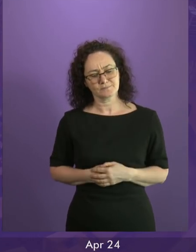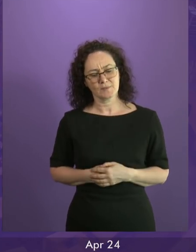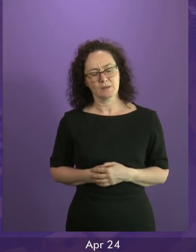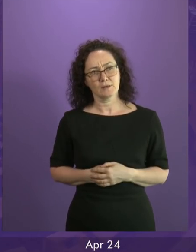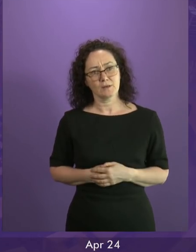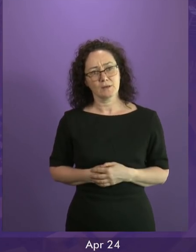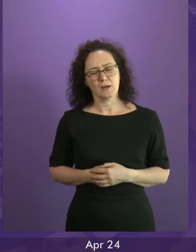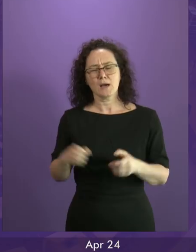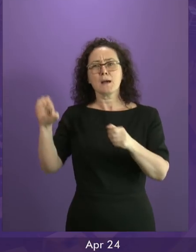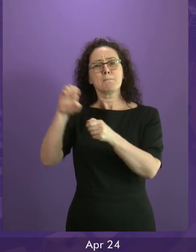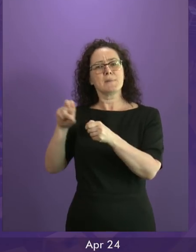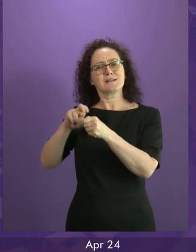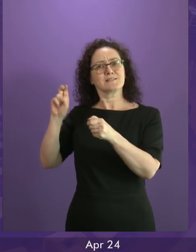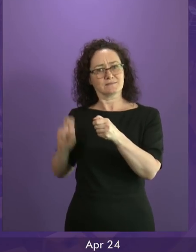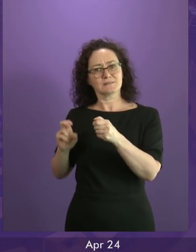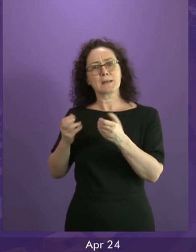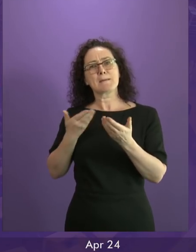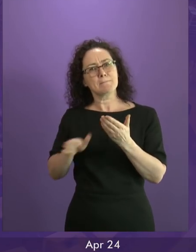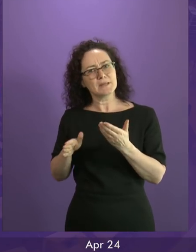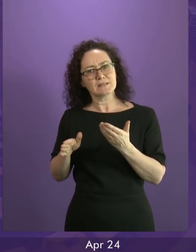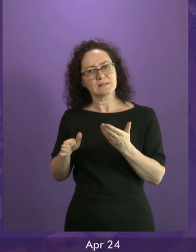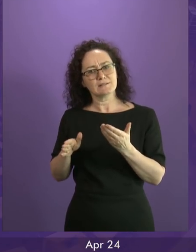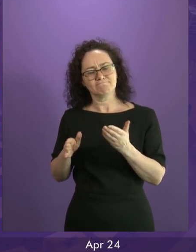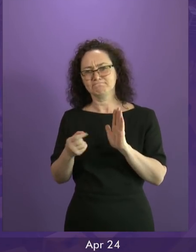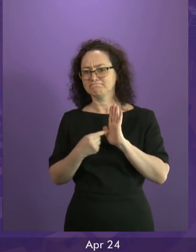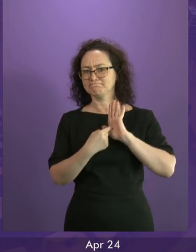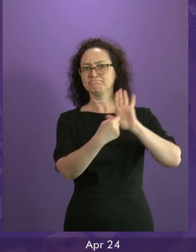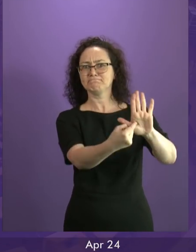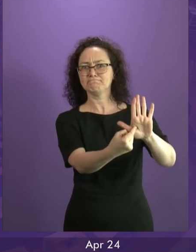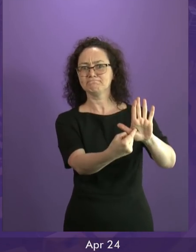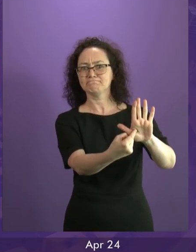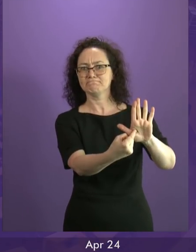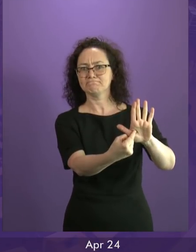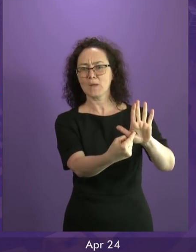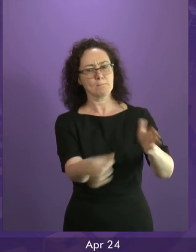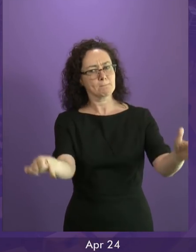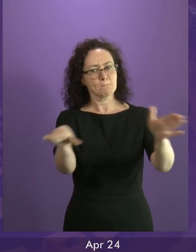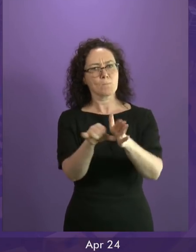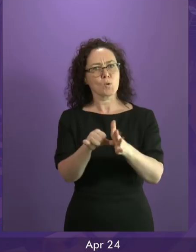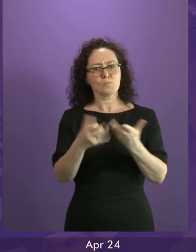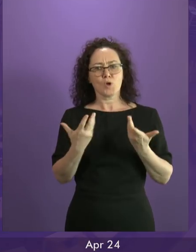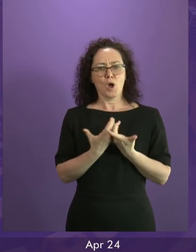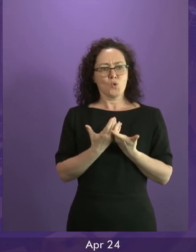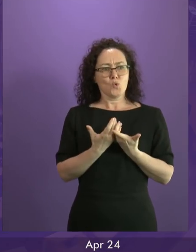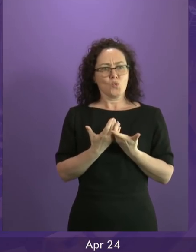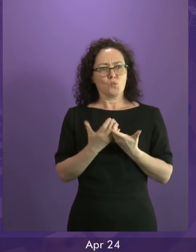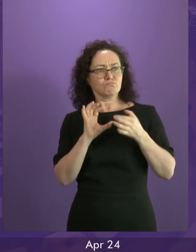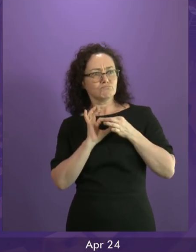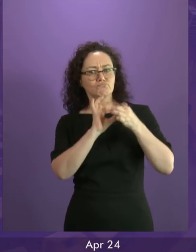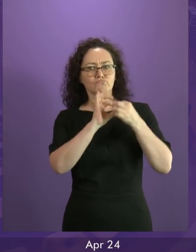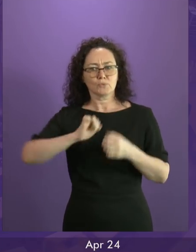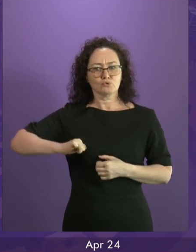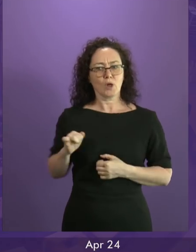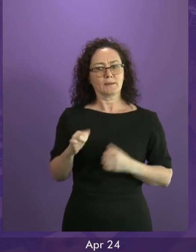Brexit has exposed a deep democratic deficit at the heart of how Scotland is governed. And whatever